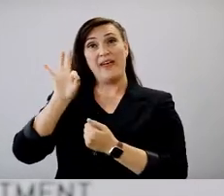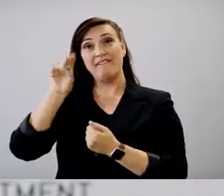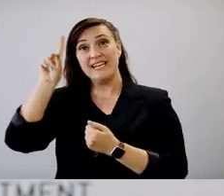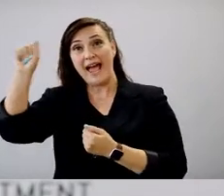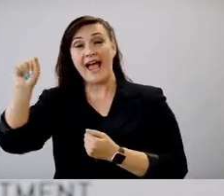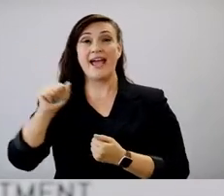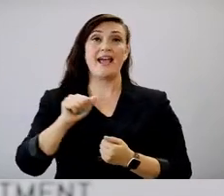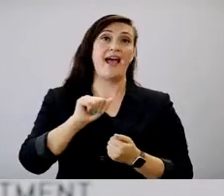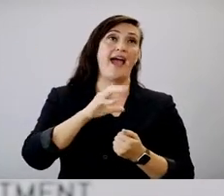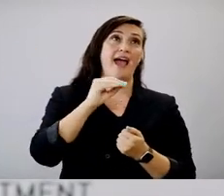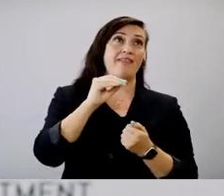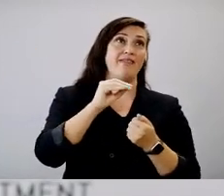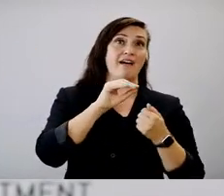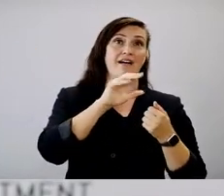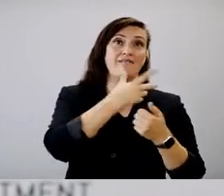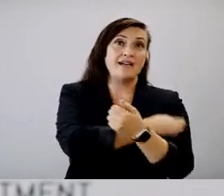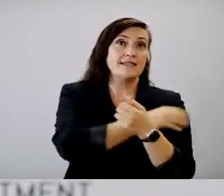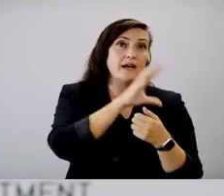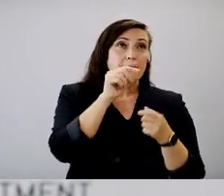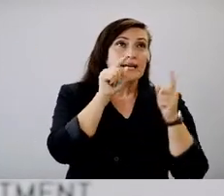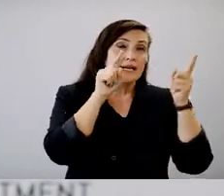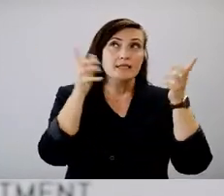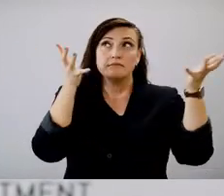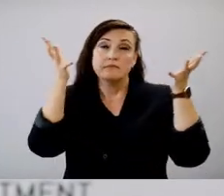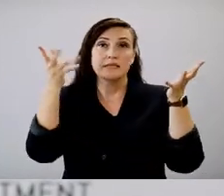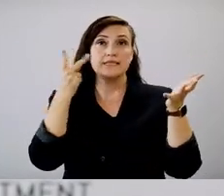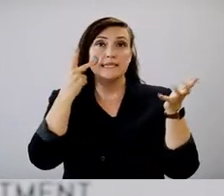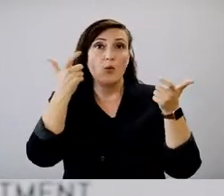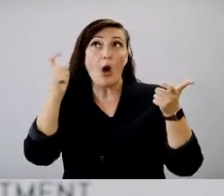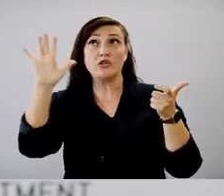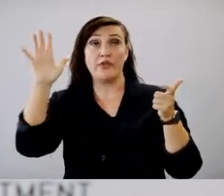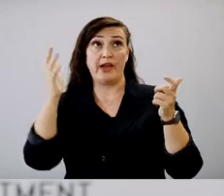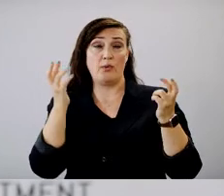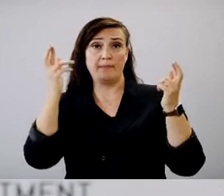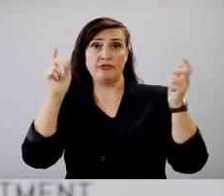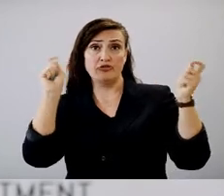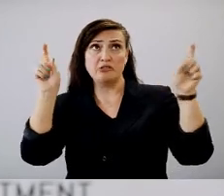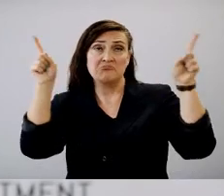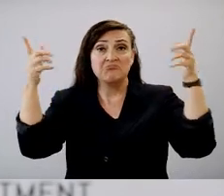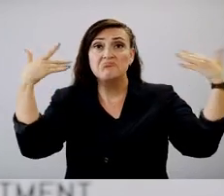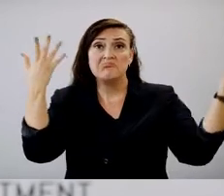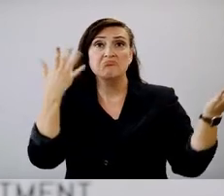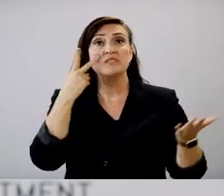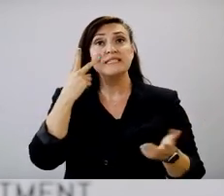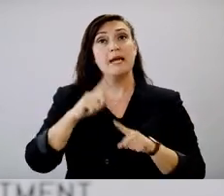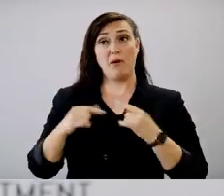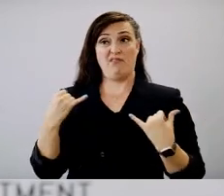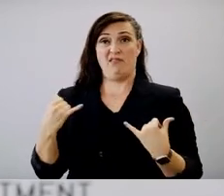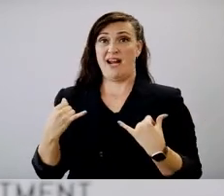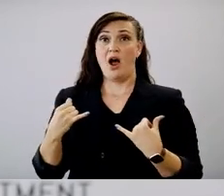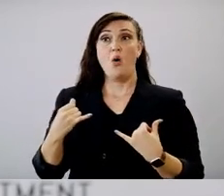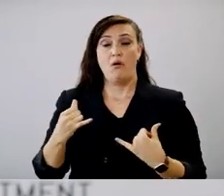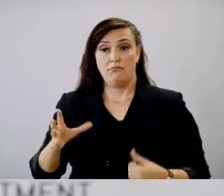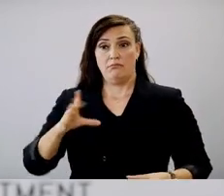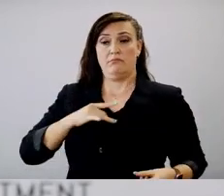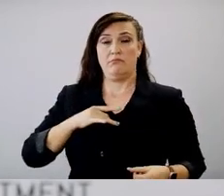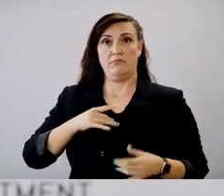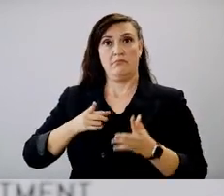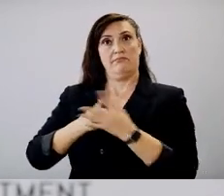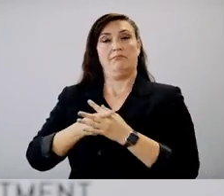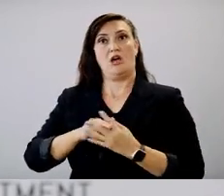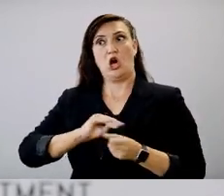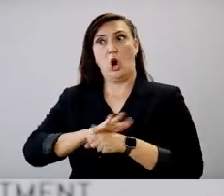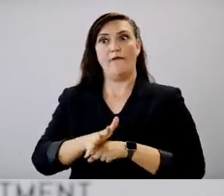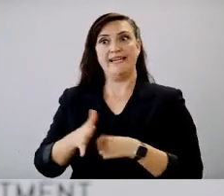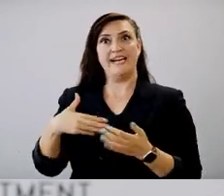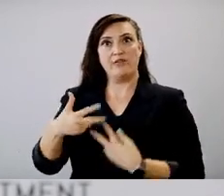manufacturers, um, as they make recommendations, but ultimately that, you know, that infection is going to serve as another boost,